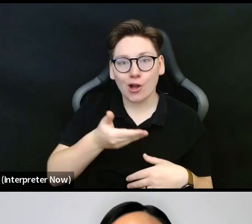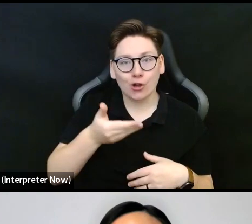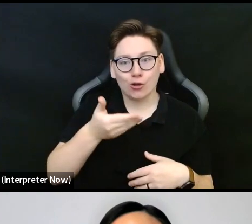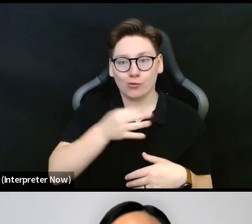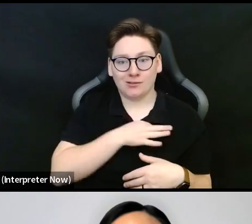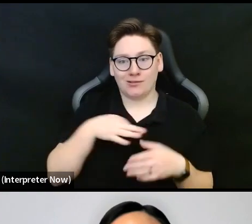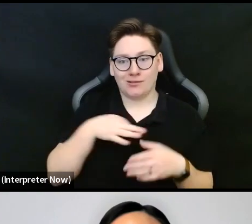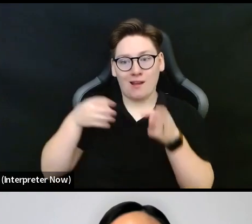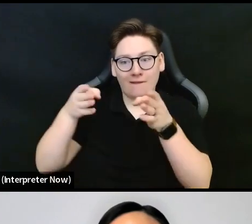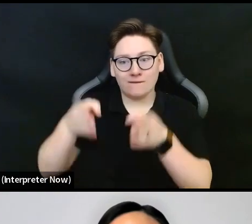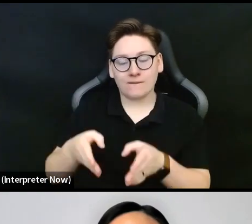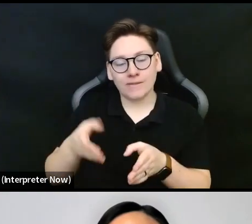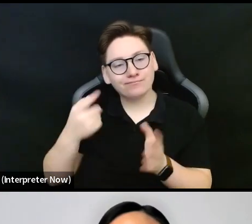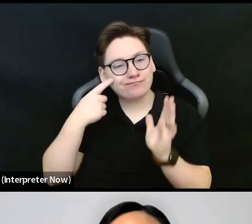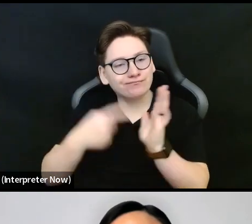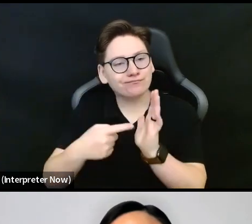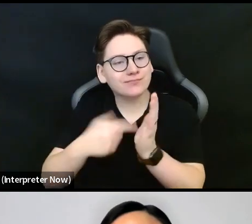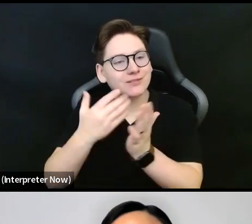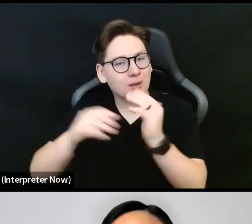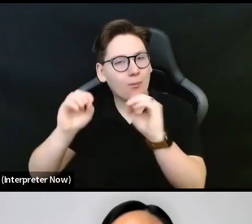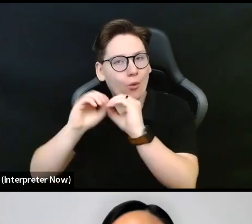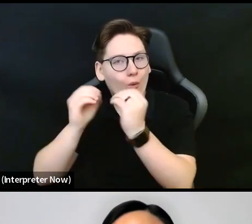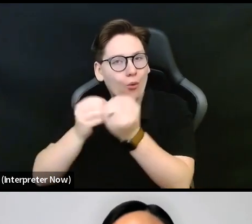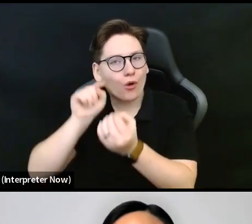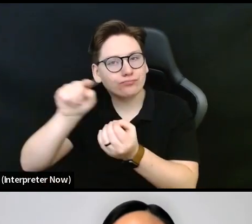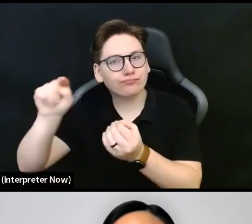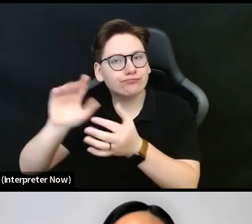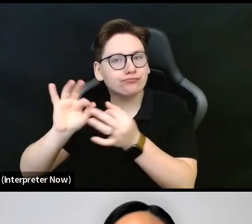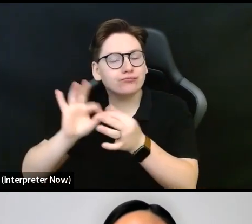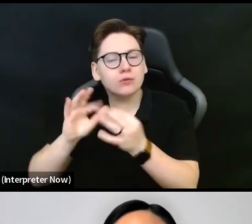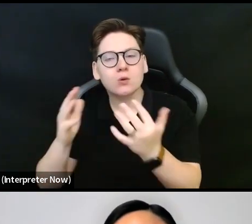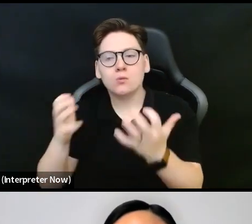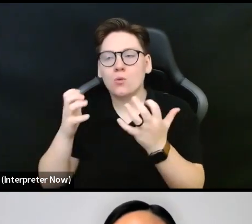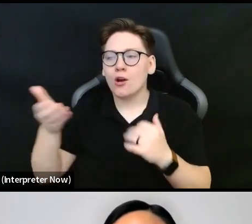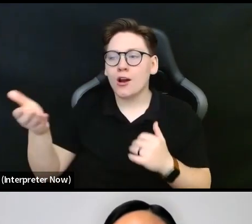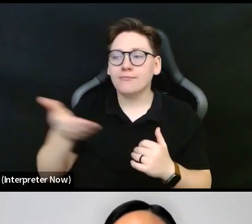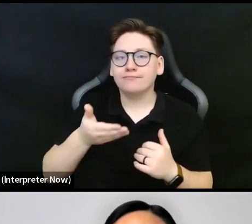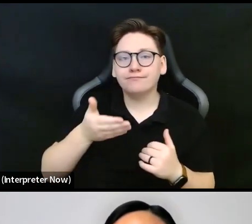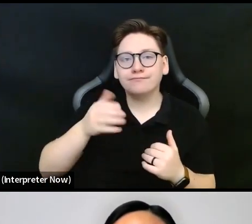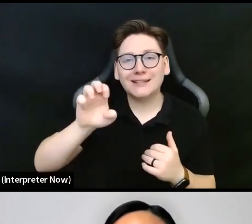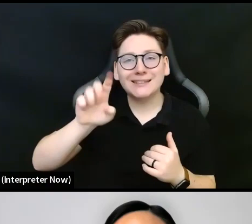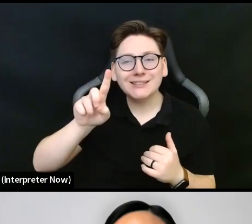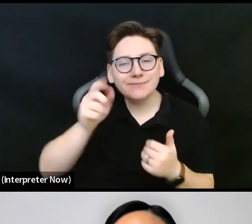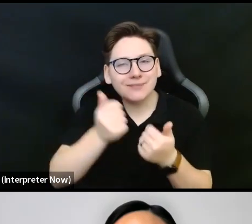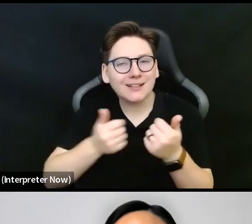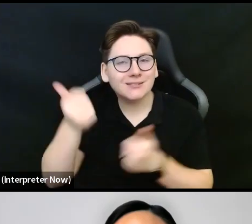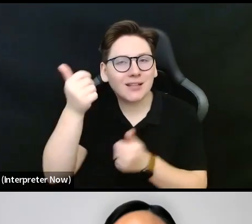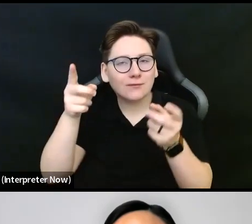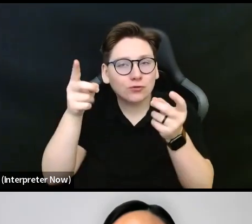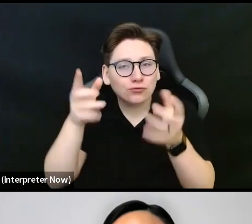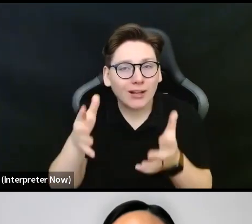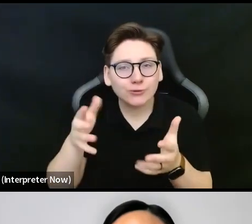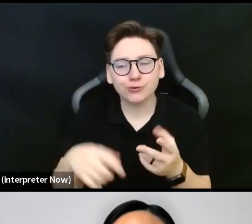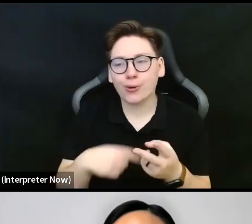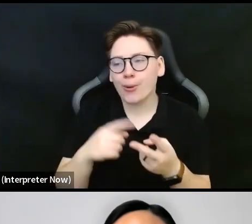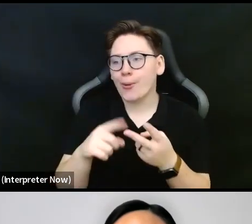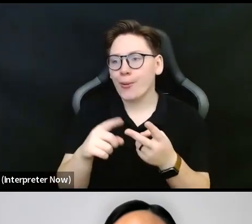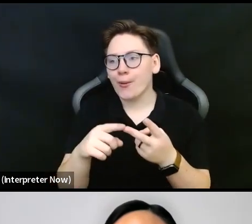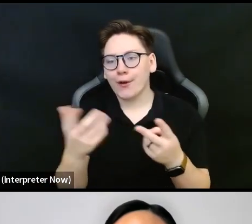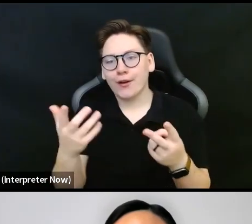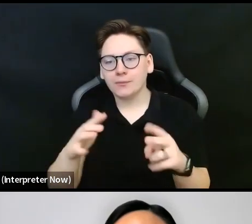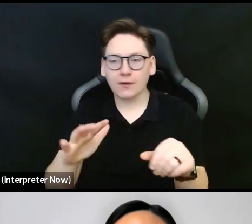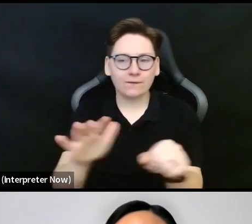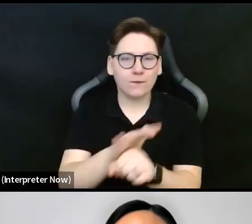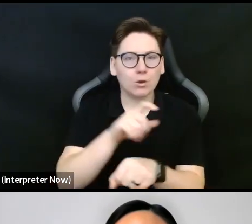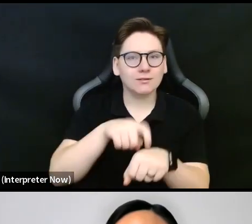some organizations have spoken about wanting to hire an executive director or, you know, a full